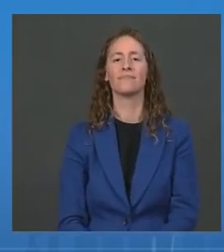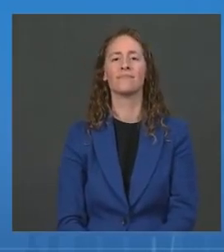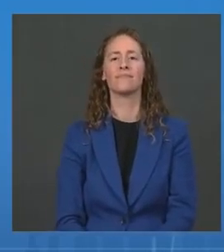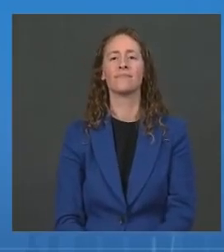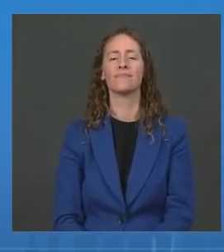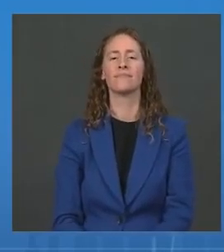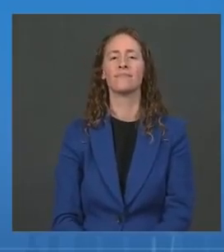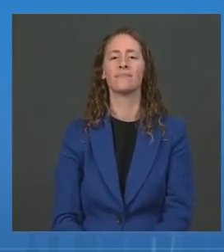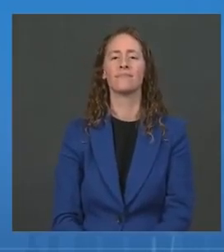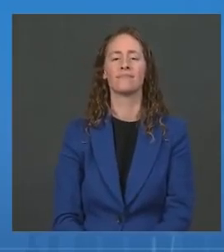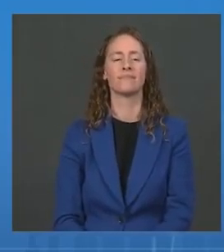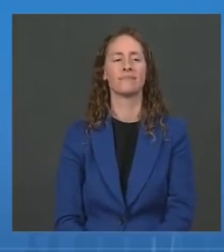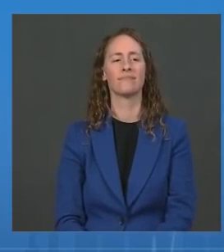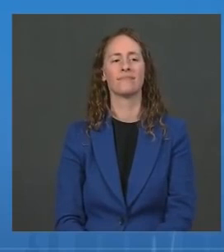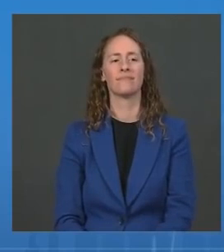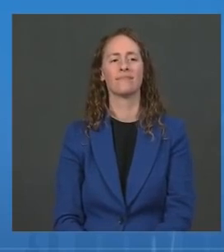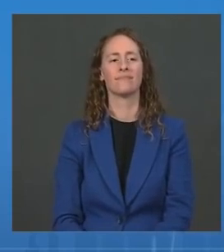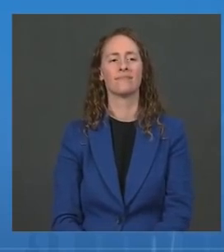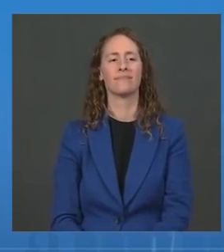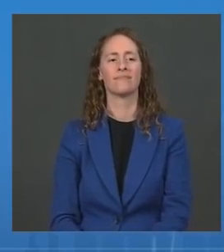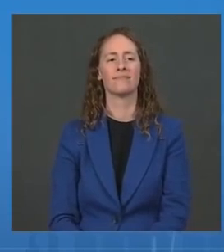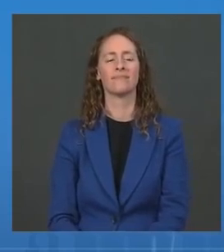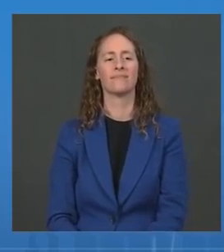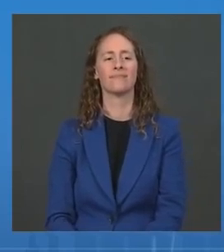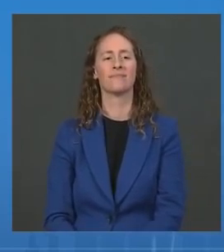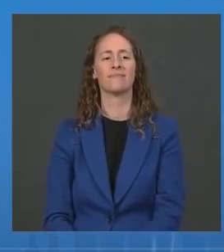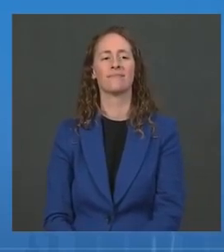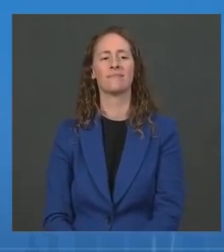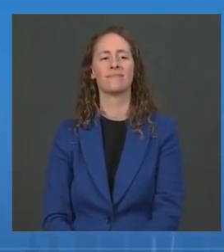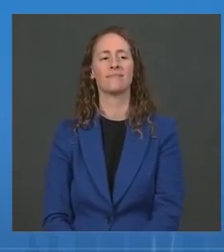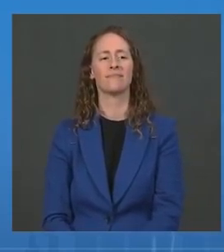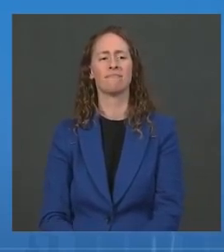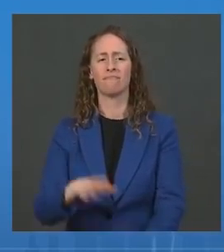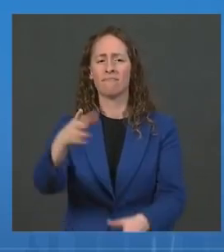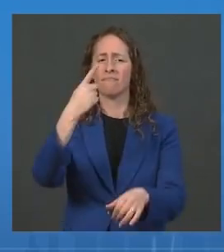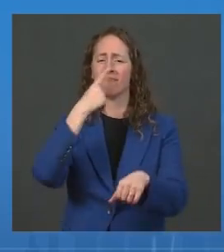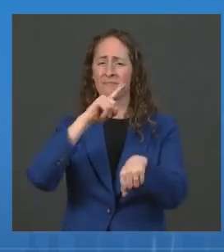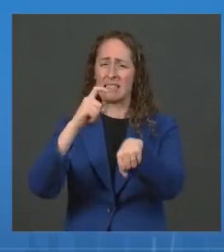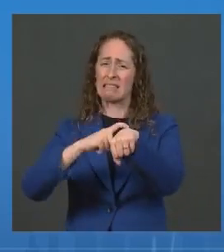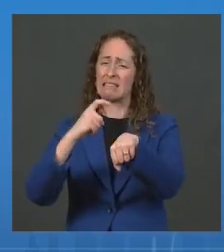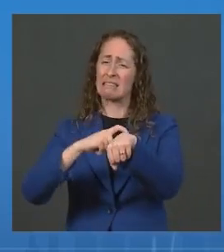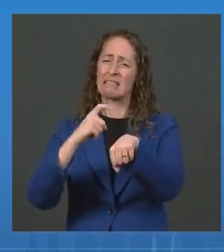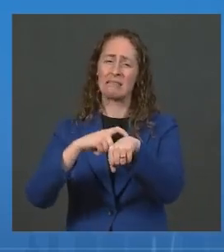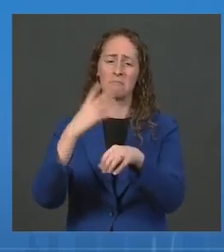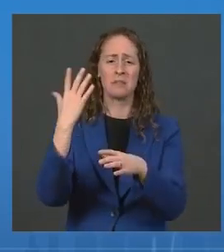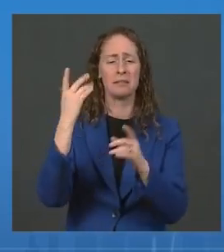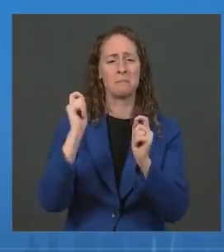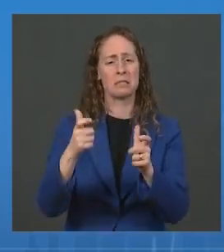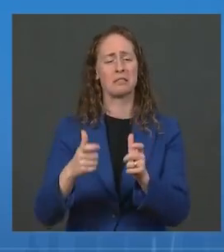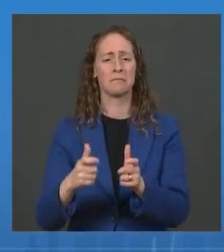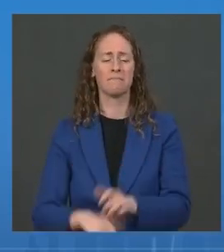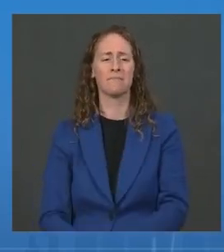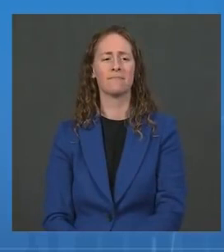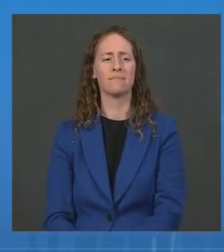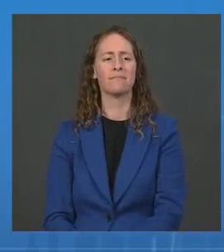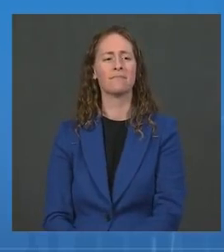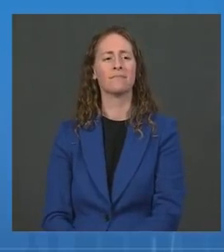All right. First question, and please keep your questions very short as we're limited on time. Brenda Goodman at WebMD.